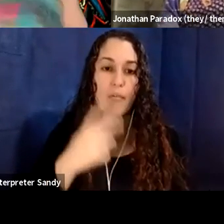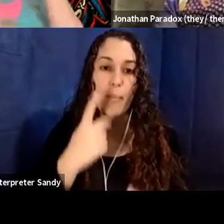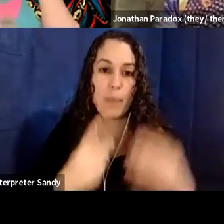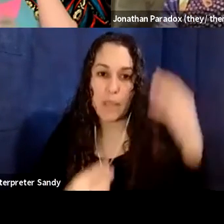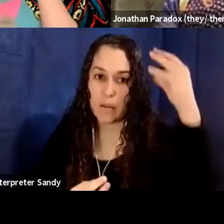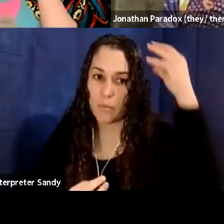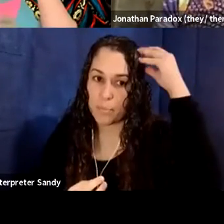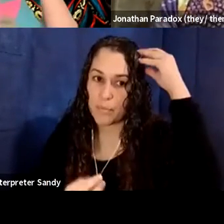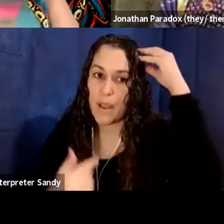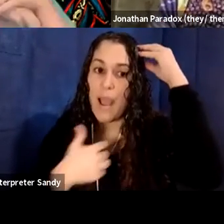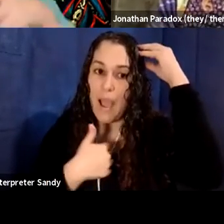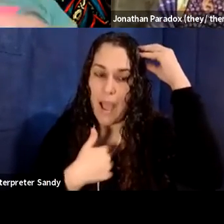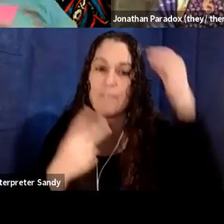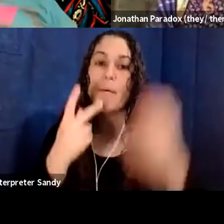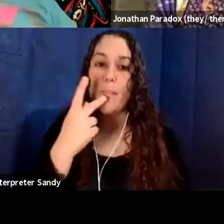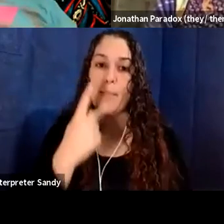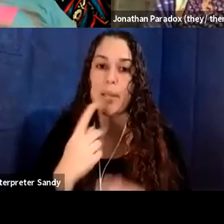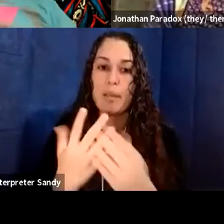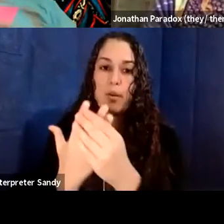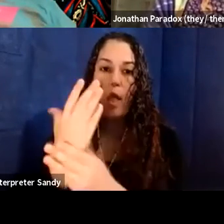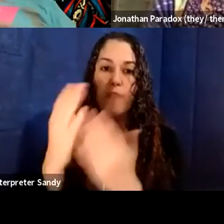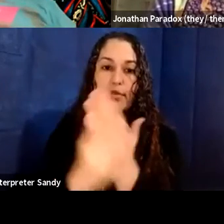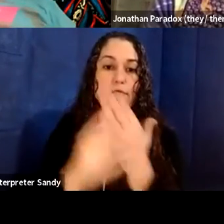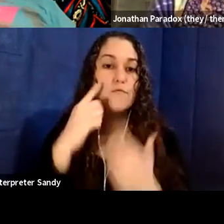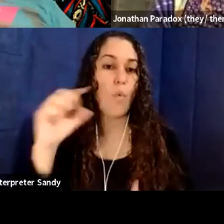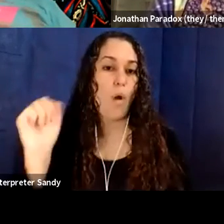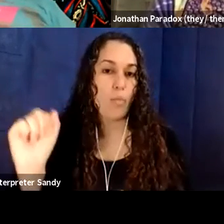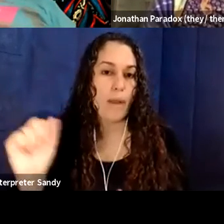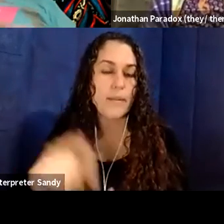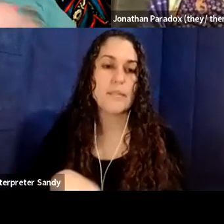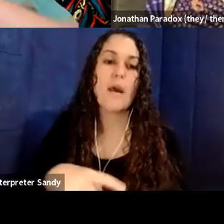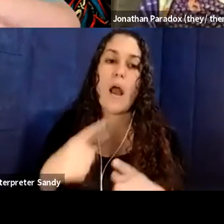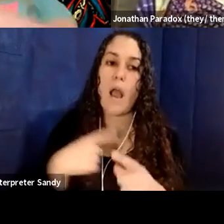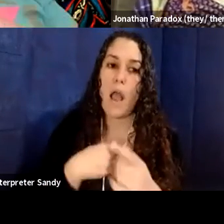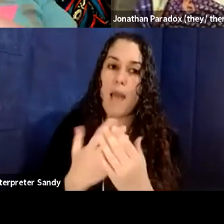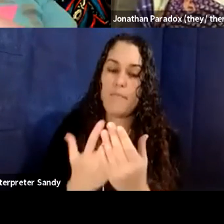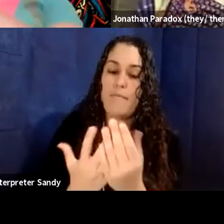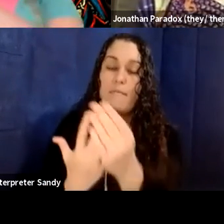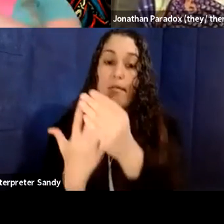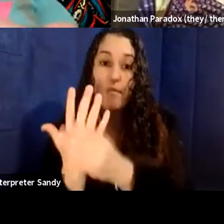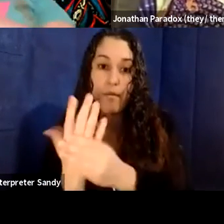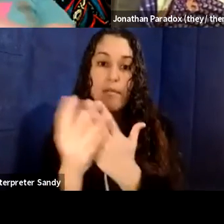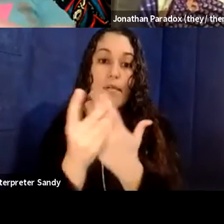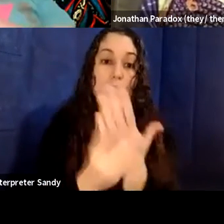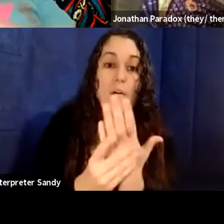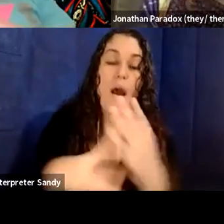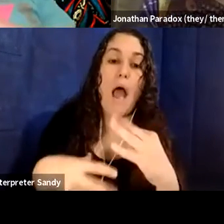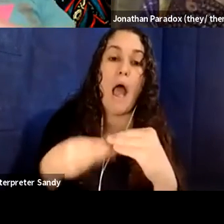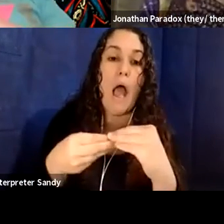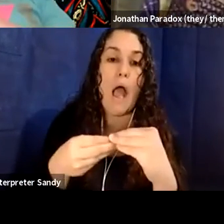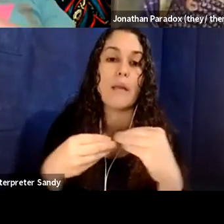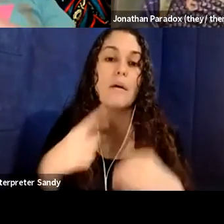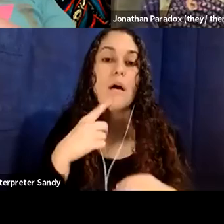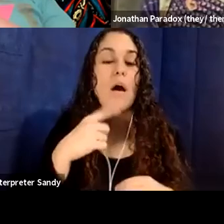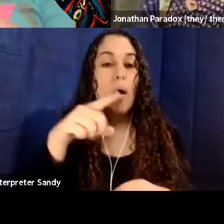arthritis gloves on. Um, and, uh, and then I've got some, um, black biker gloves over that for even, uh, extra additional